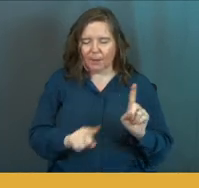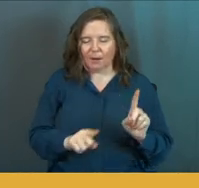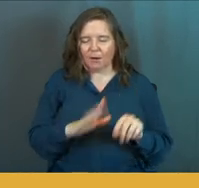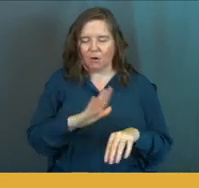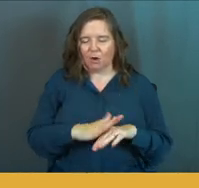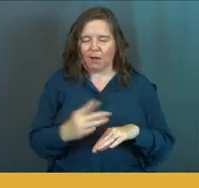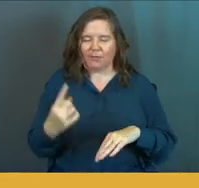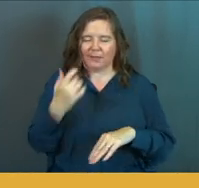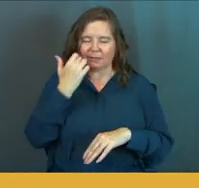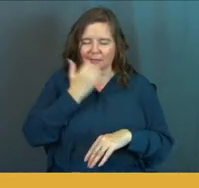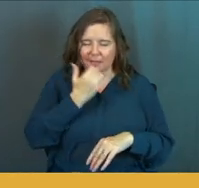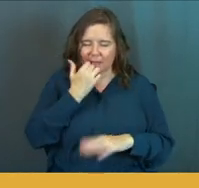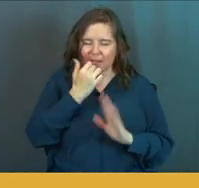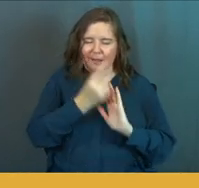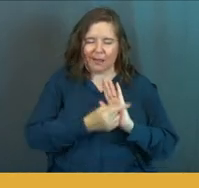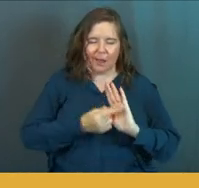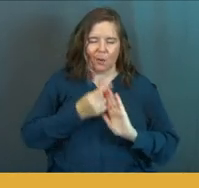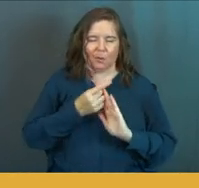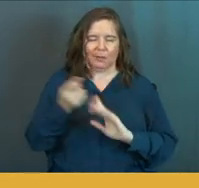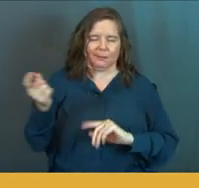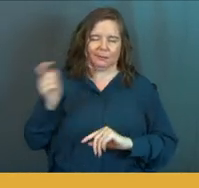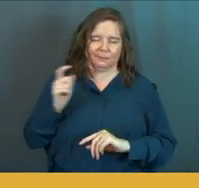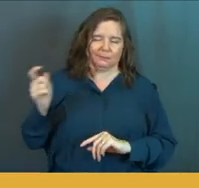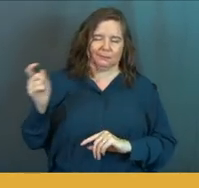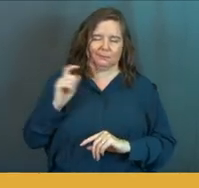but on the daily, on the hourly, Lord.